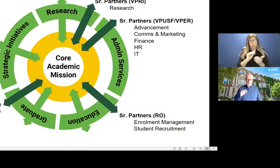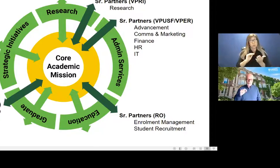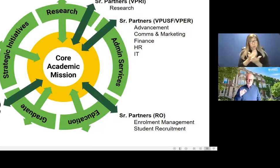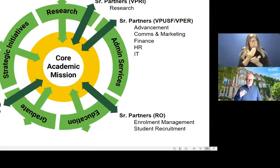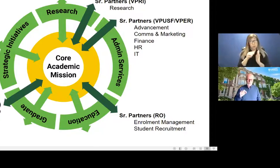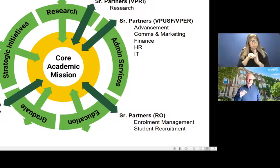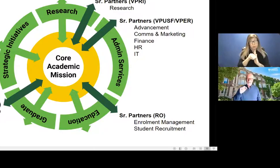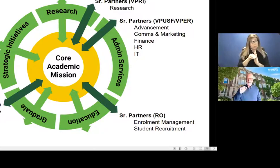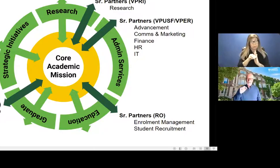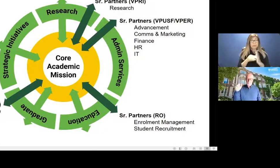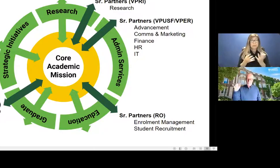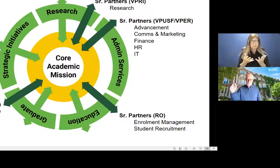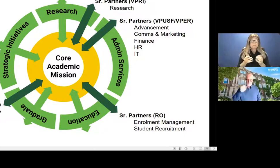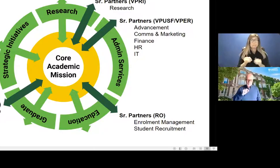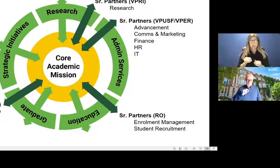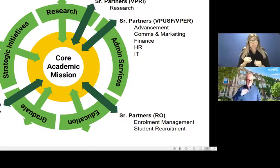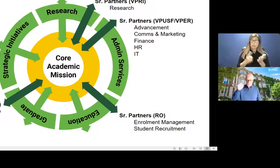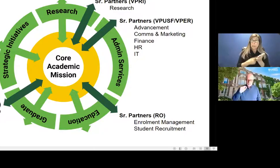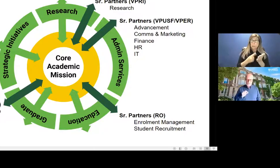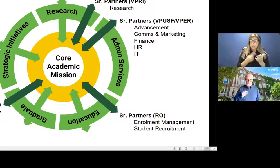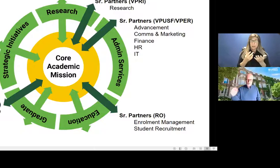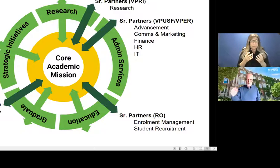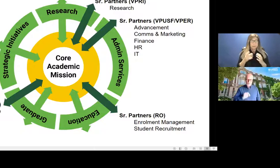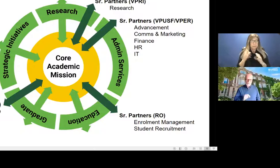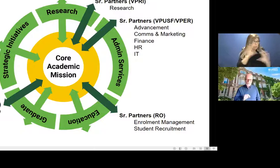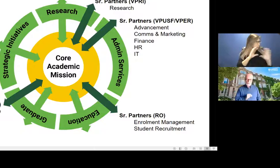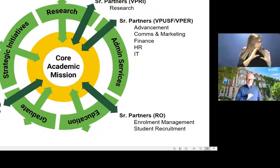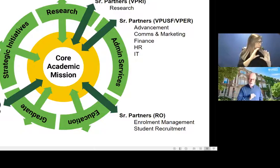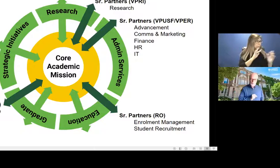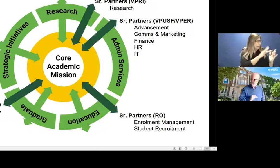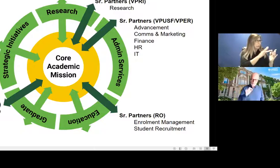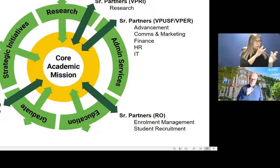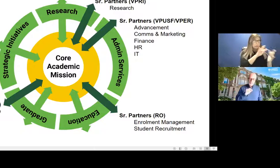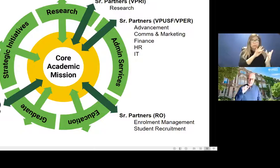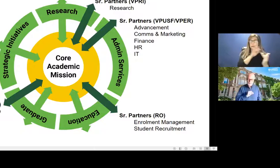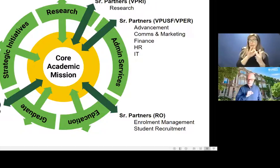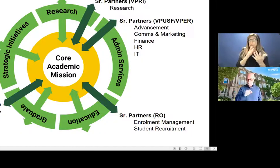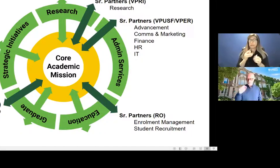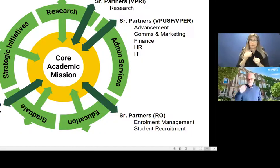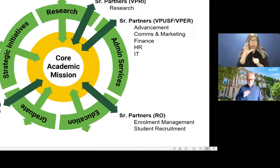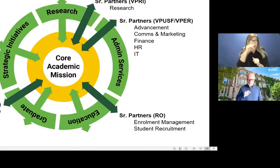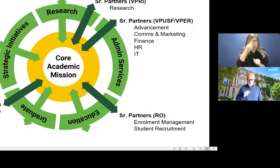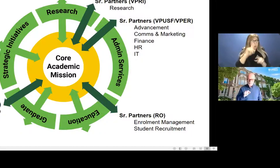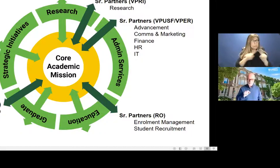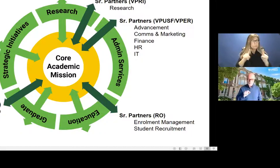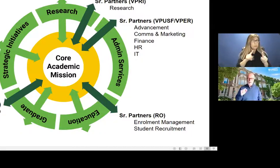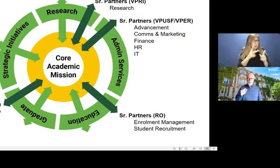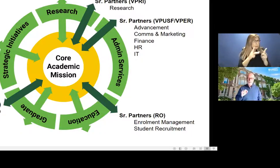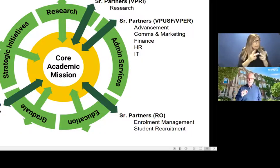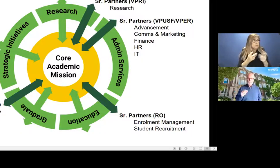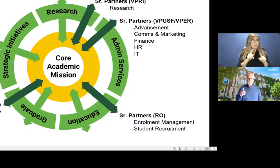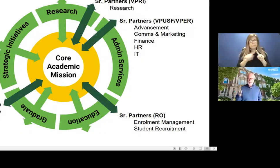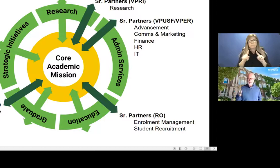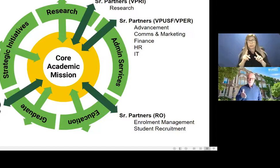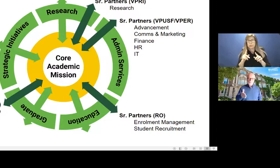looking sometimes in different places logistically for answers and getting help from different individuals and different processes. But